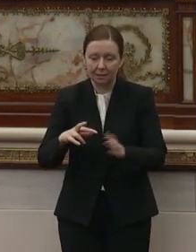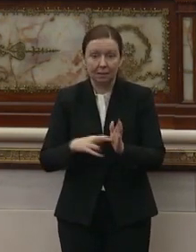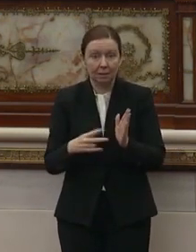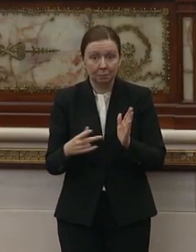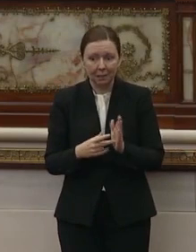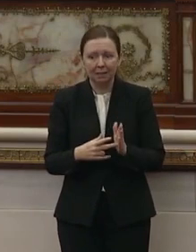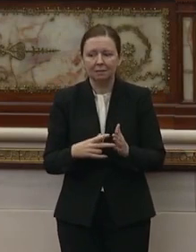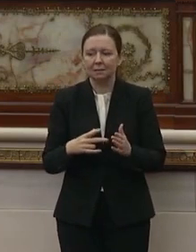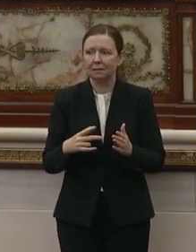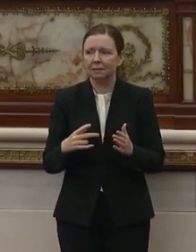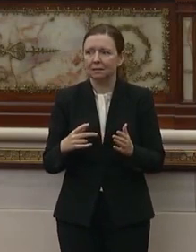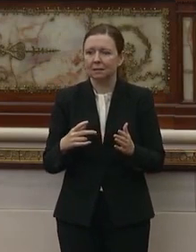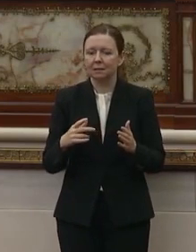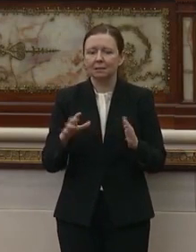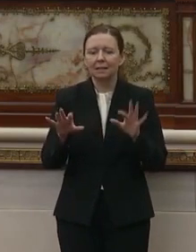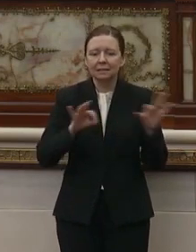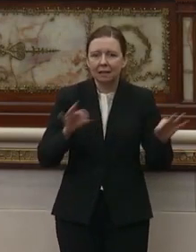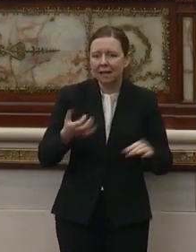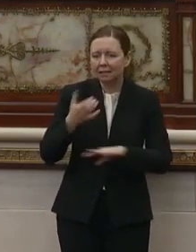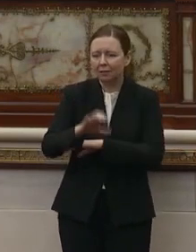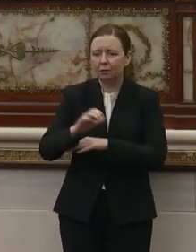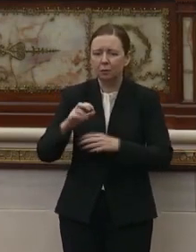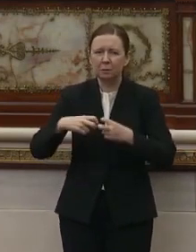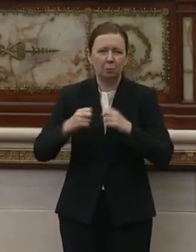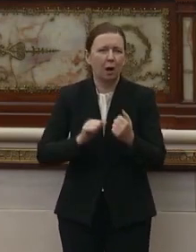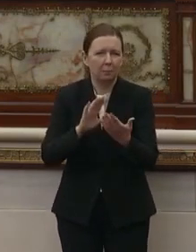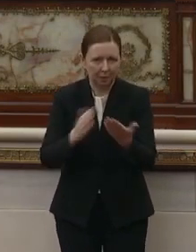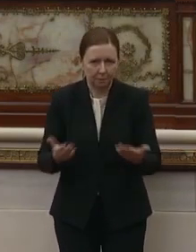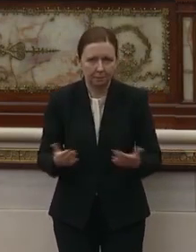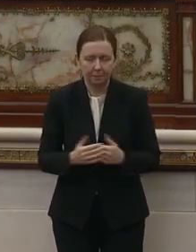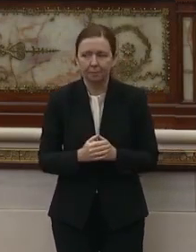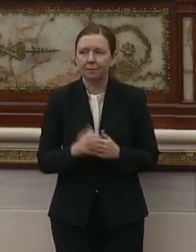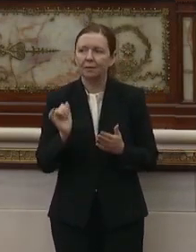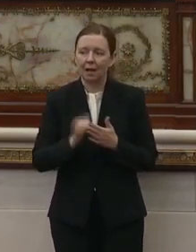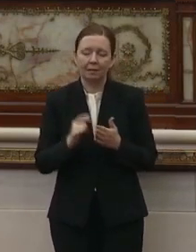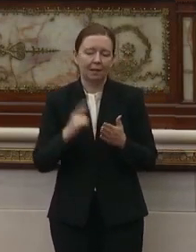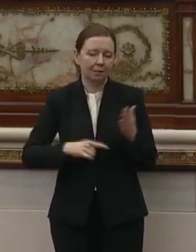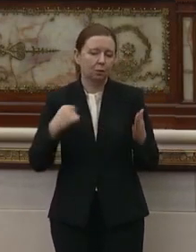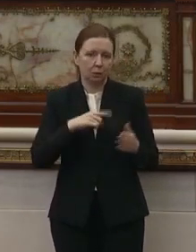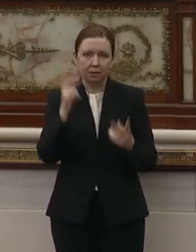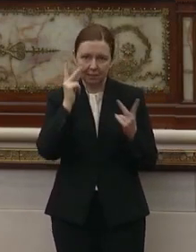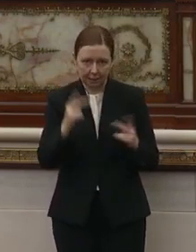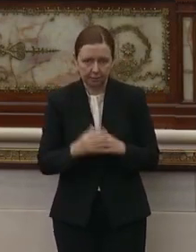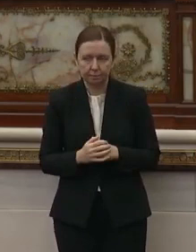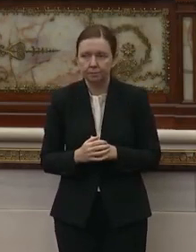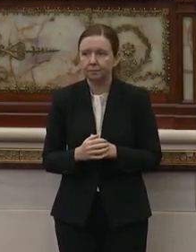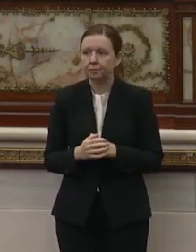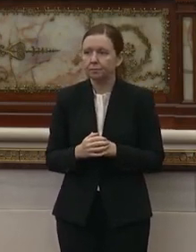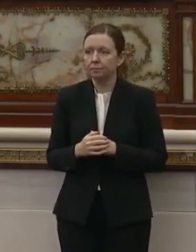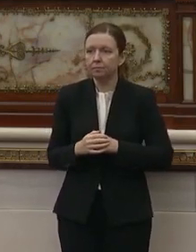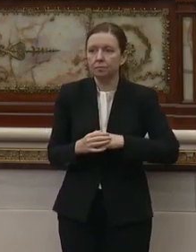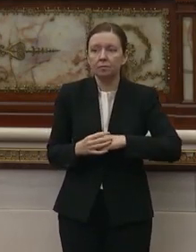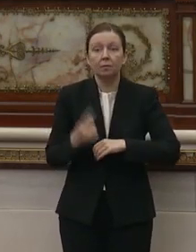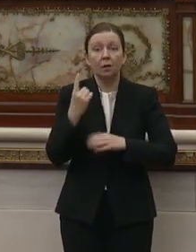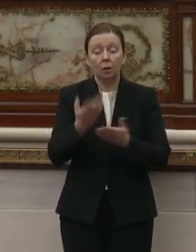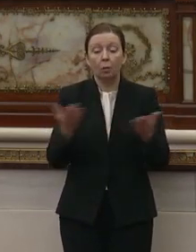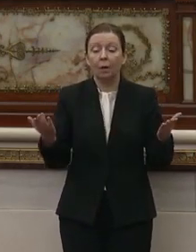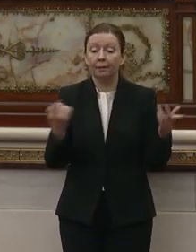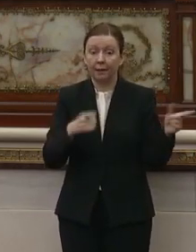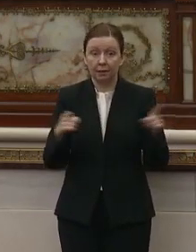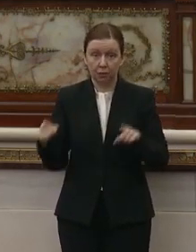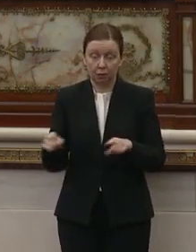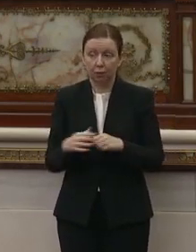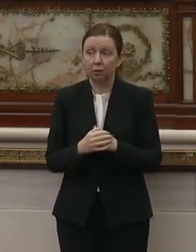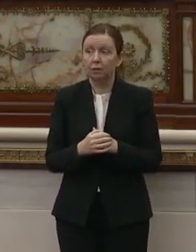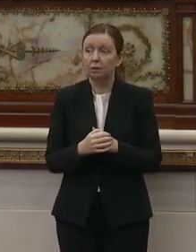is to create a selective enforcement problem. And that's what we have seen. One of the things that has occurred